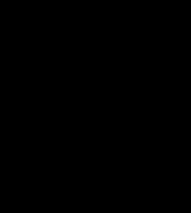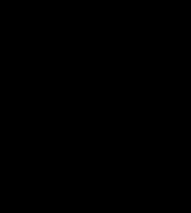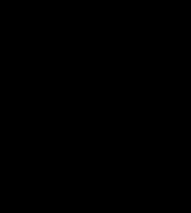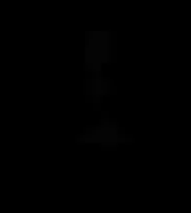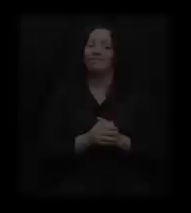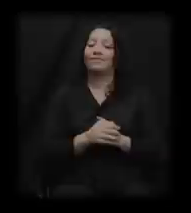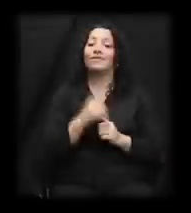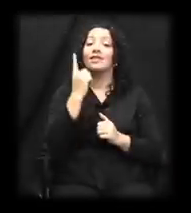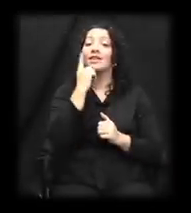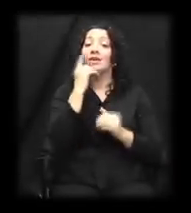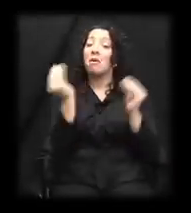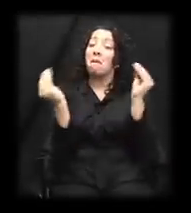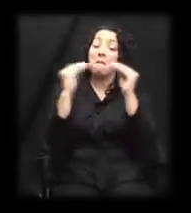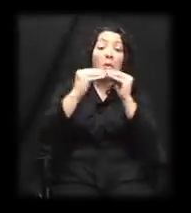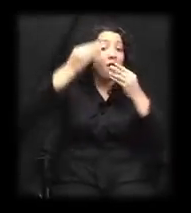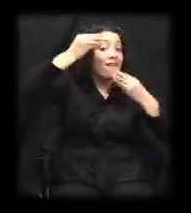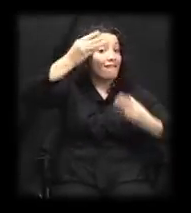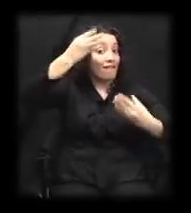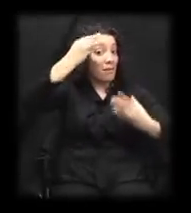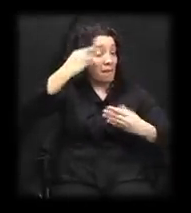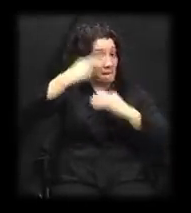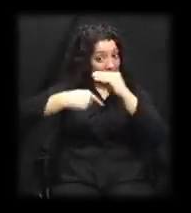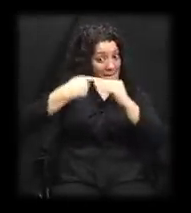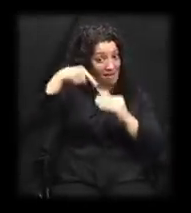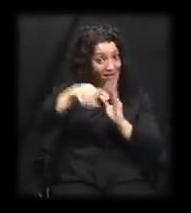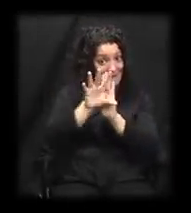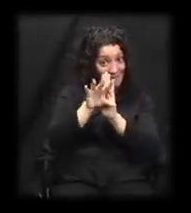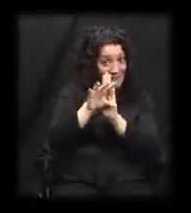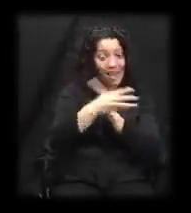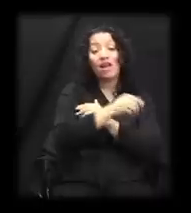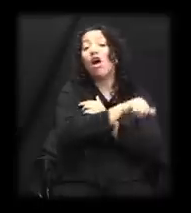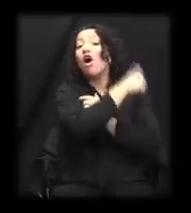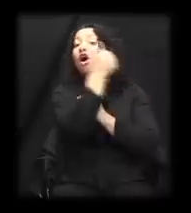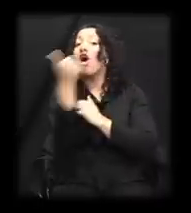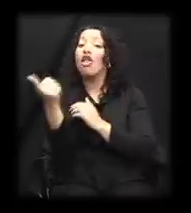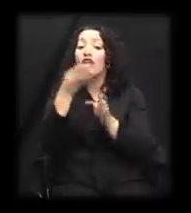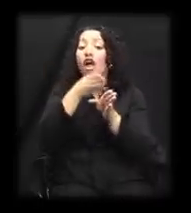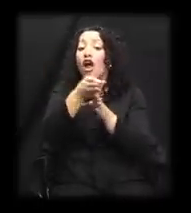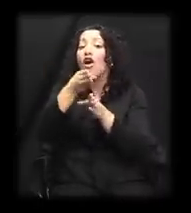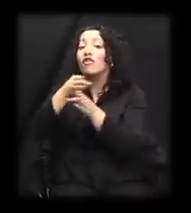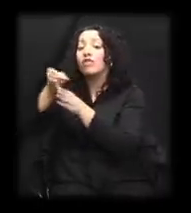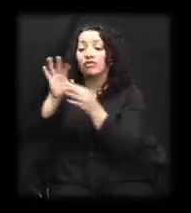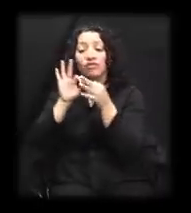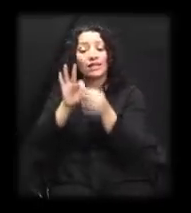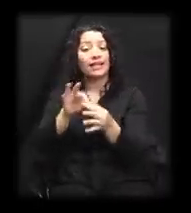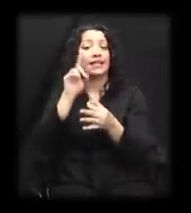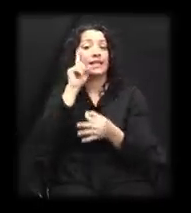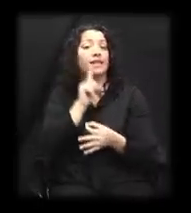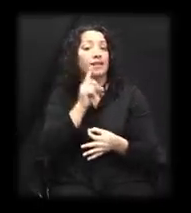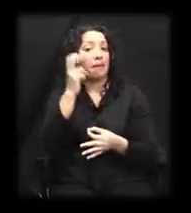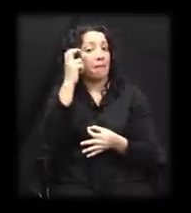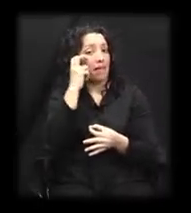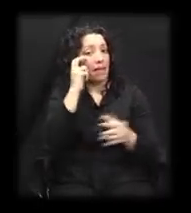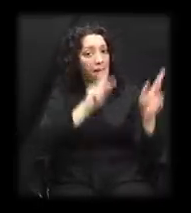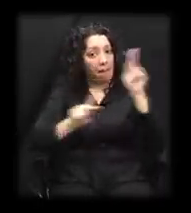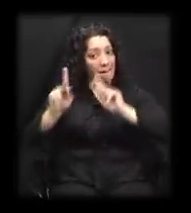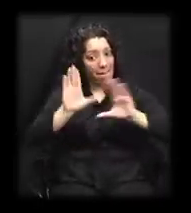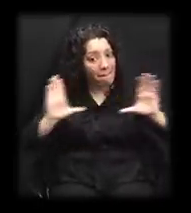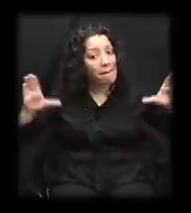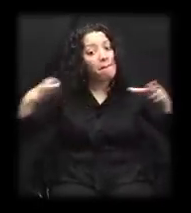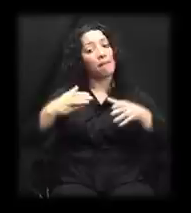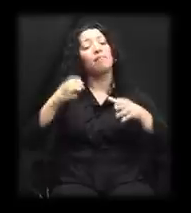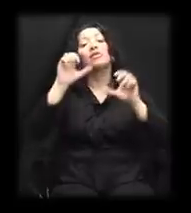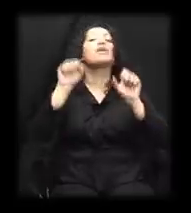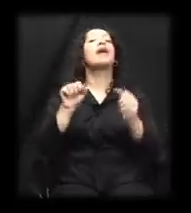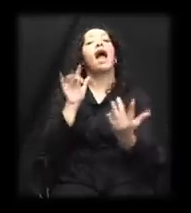For more information about the content of this video and other areas related to the DeafBlind population, please contact the